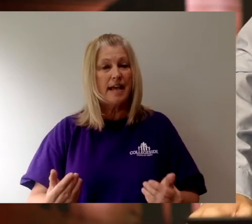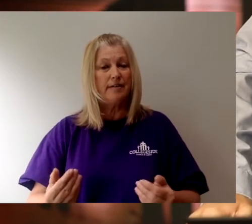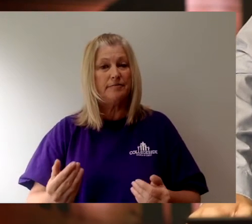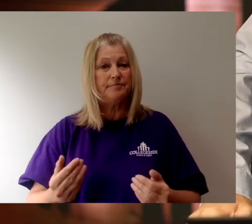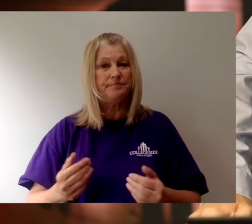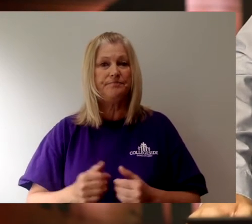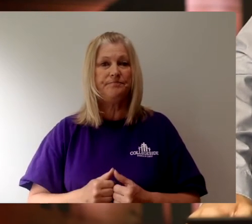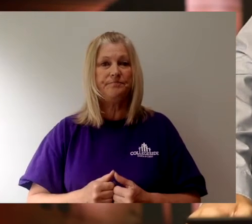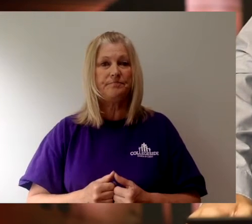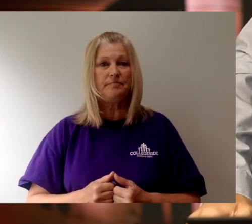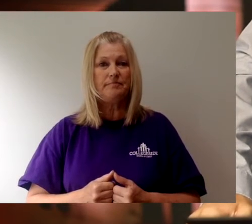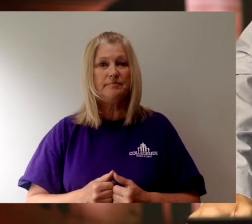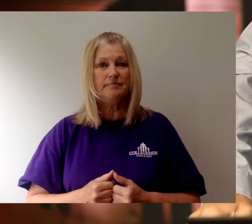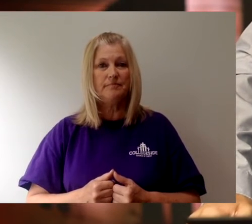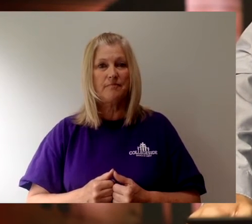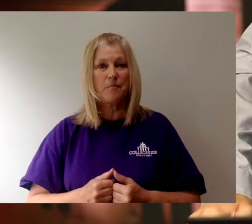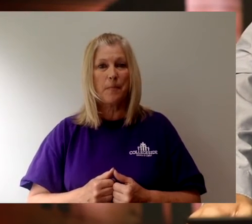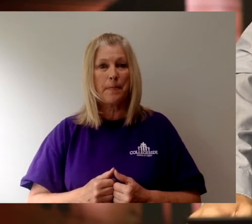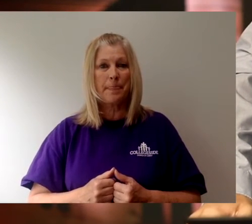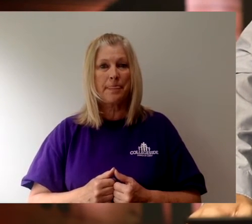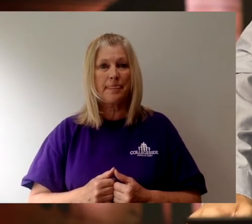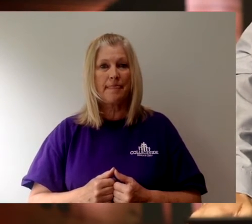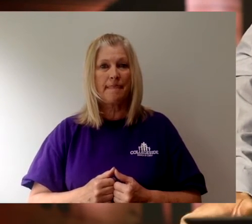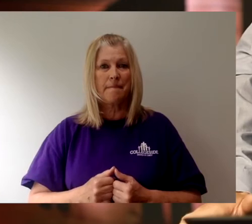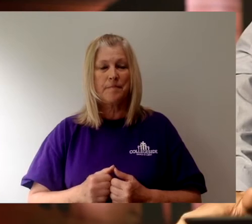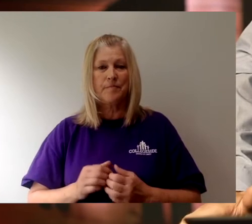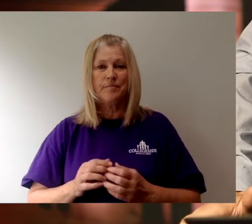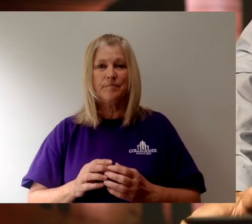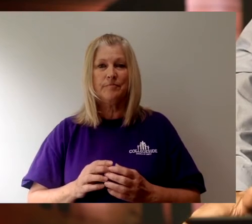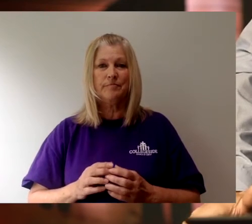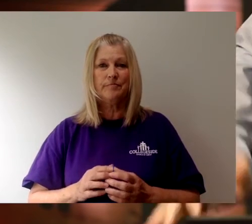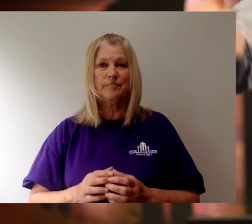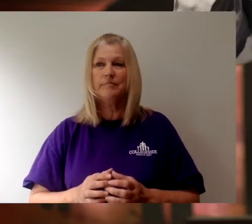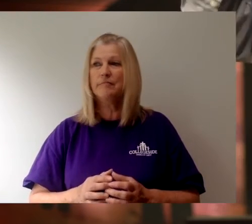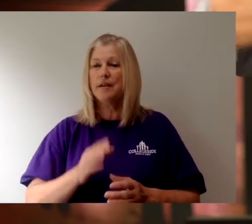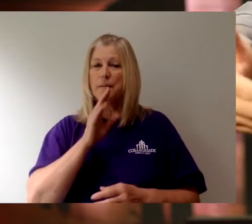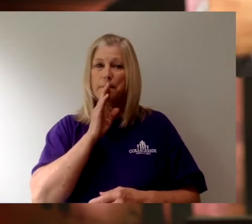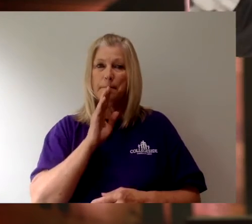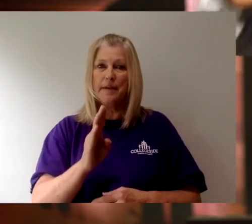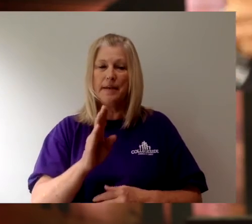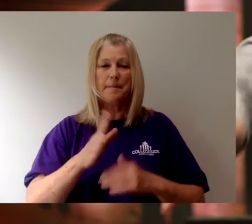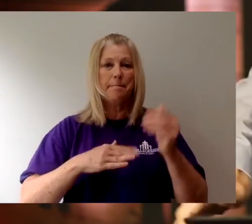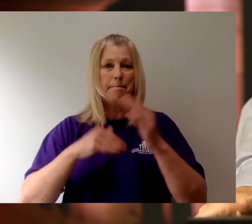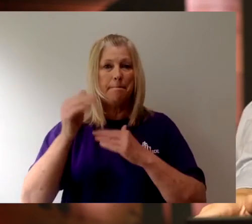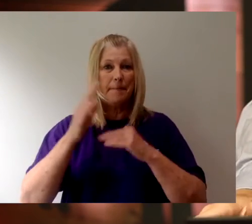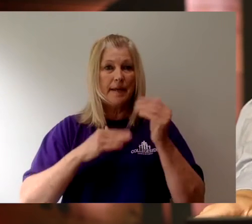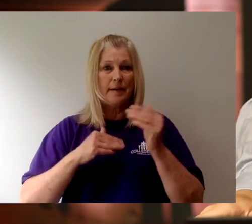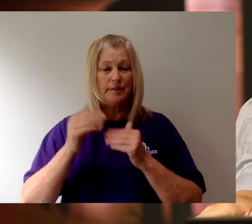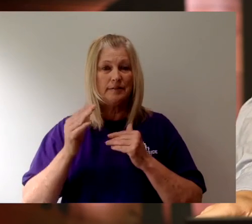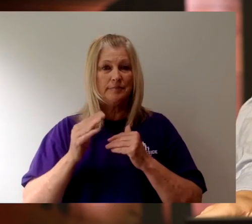and precious and catch it being built.